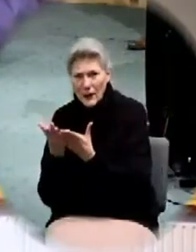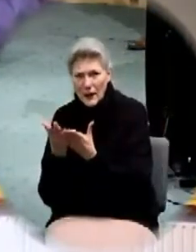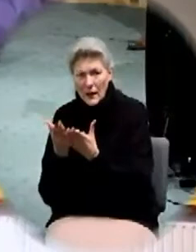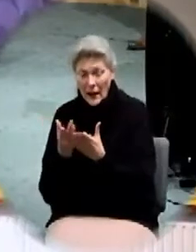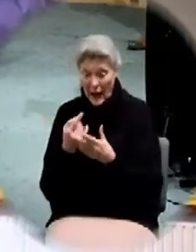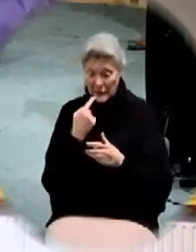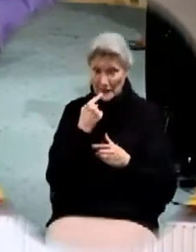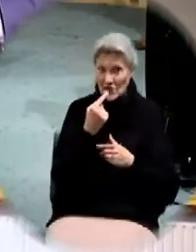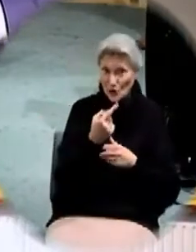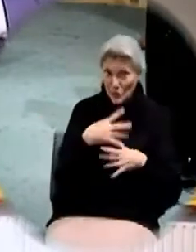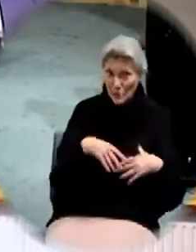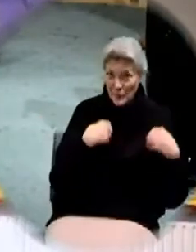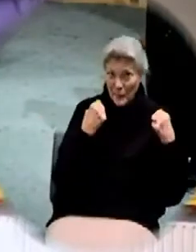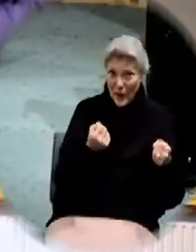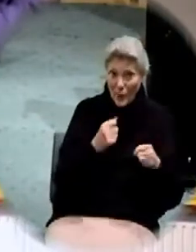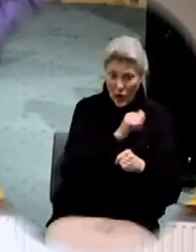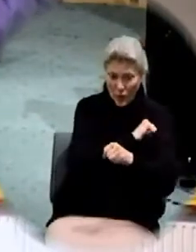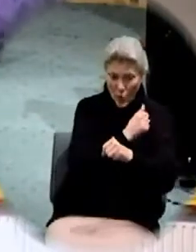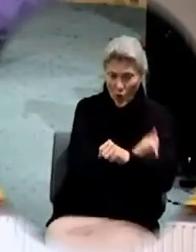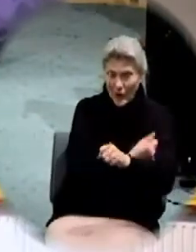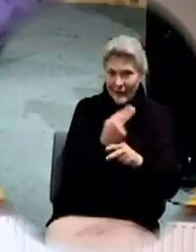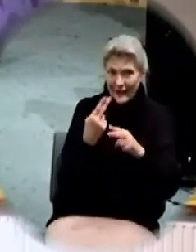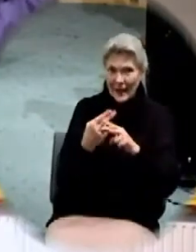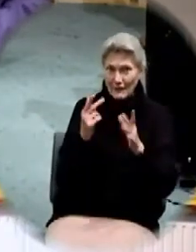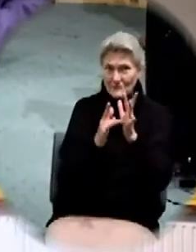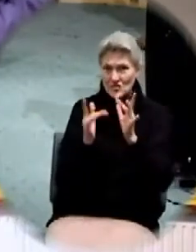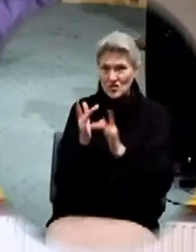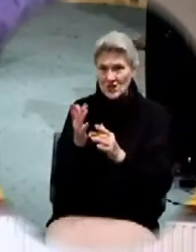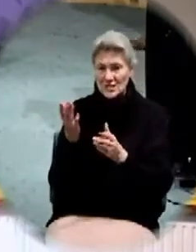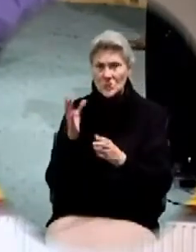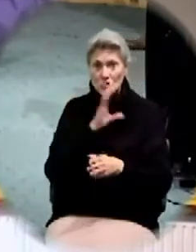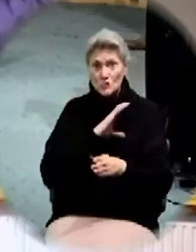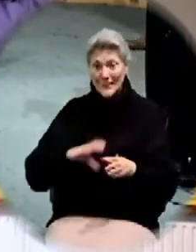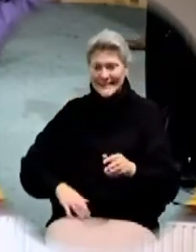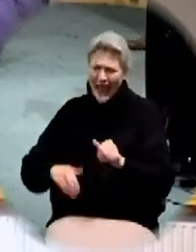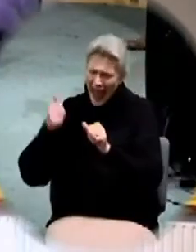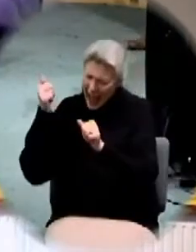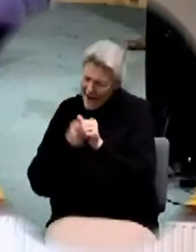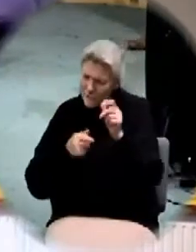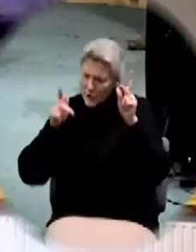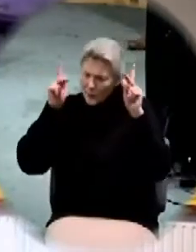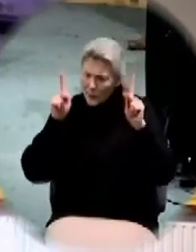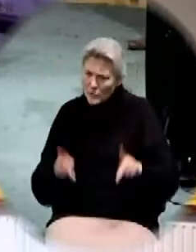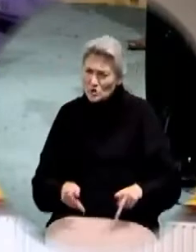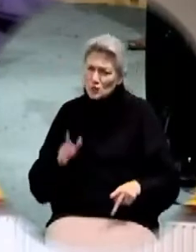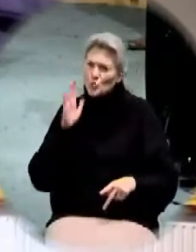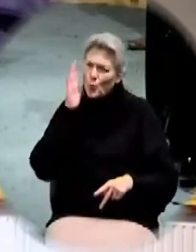of the name of Jesus Christ every knee will bow